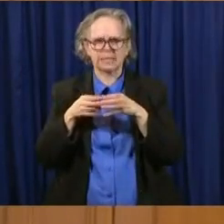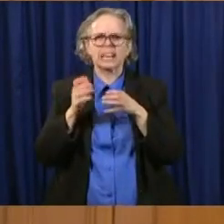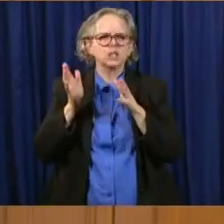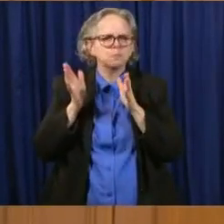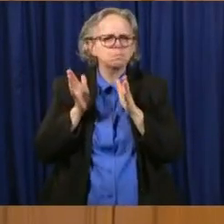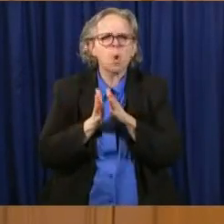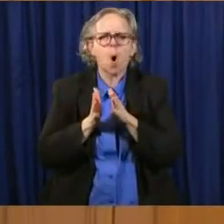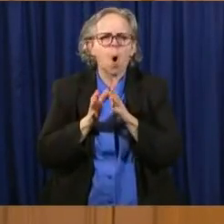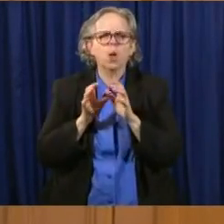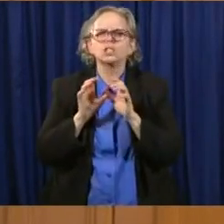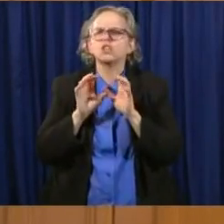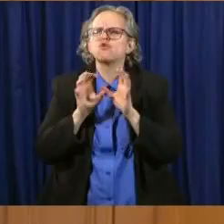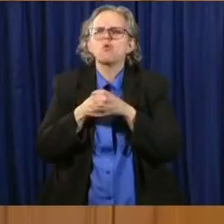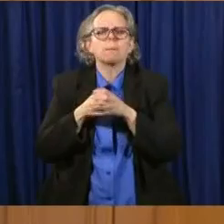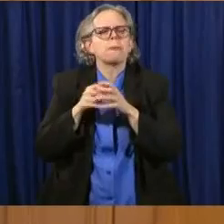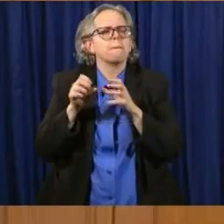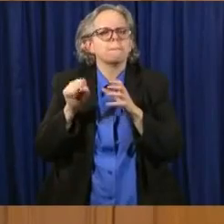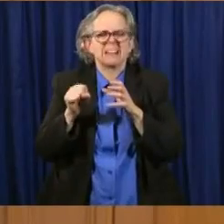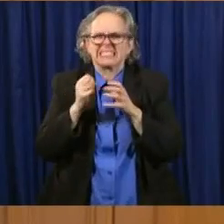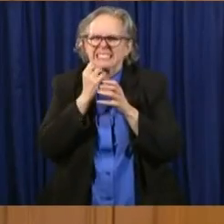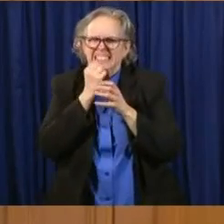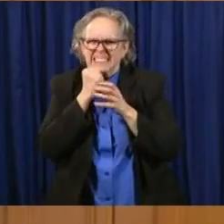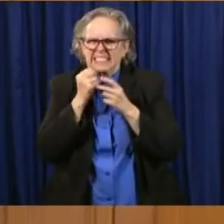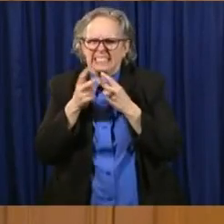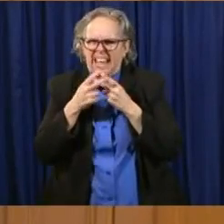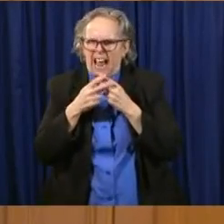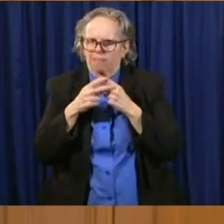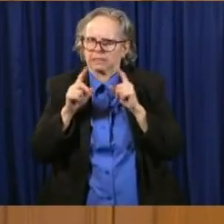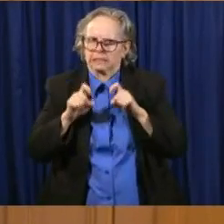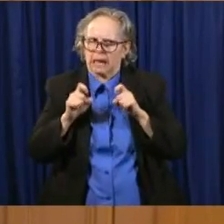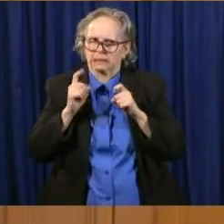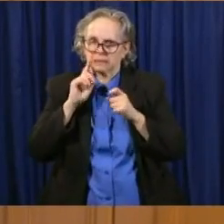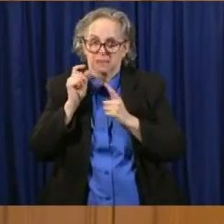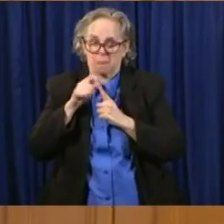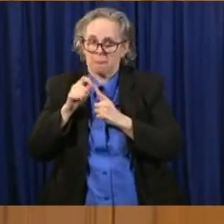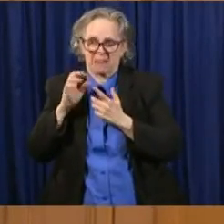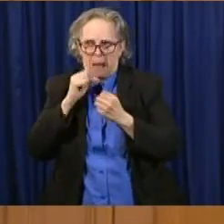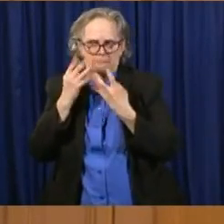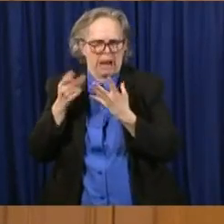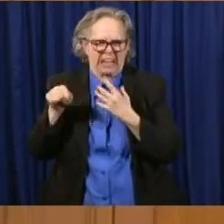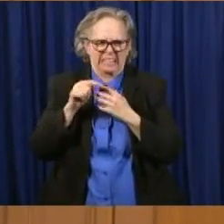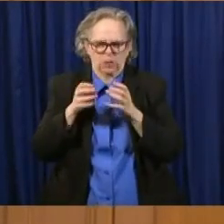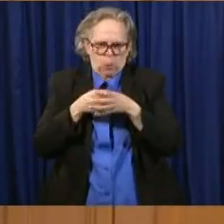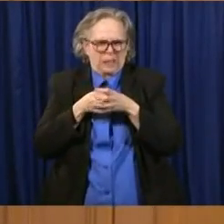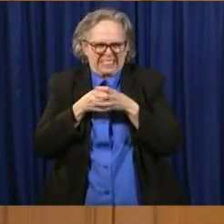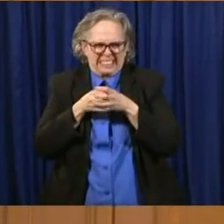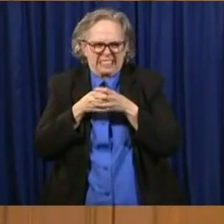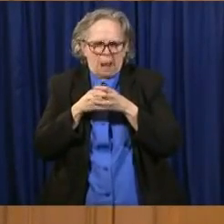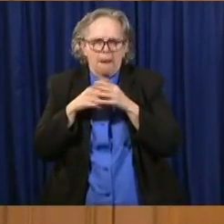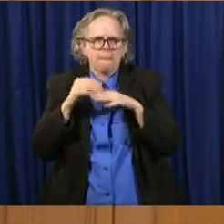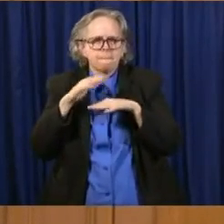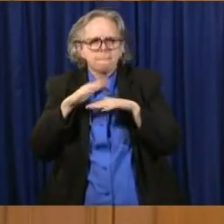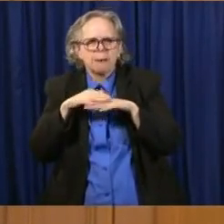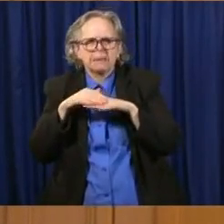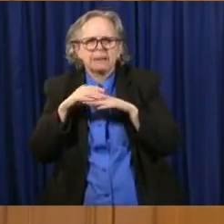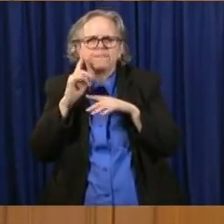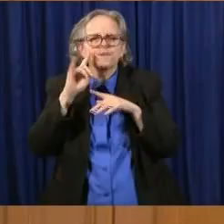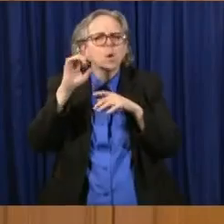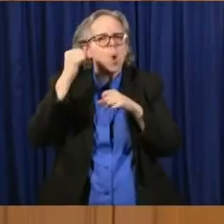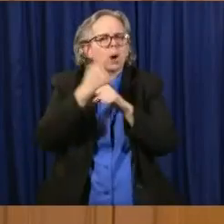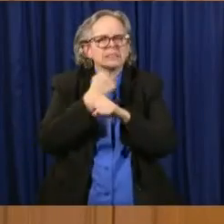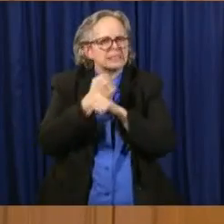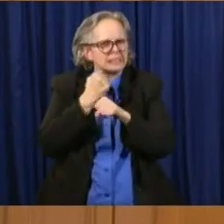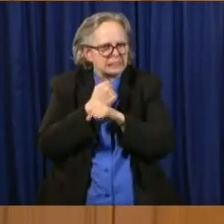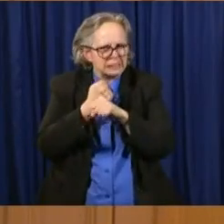because there aren't a lot of them out there. But we are going to do the minimal statistical sampling method. And